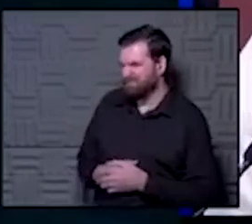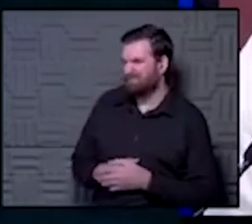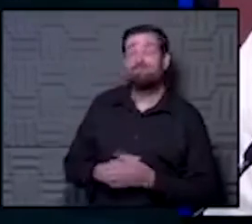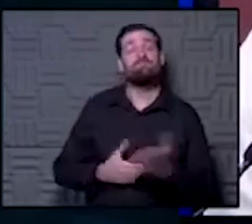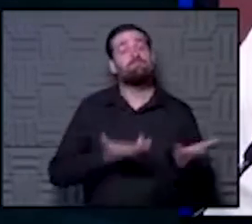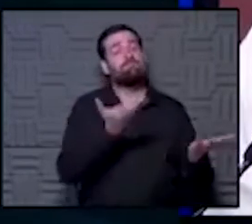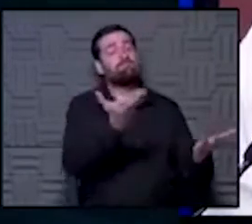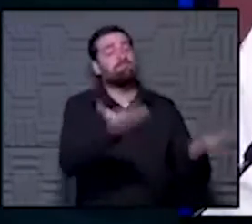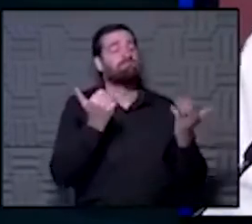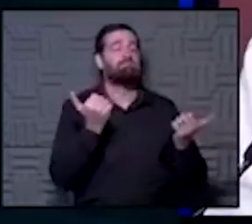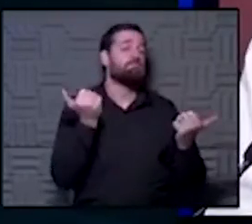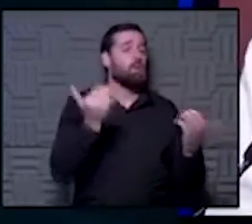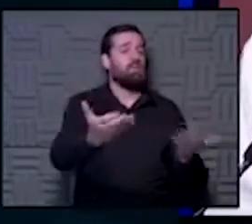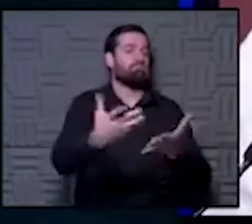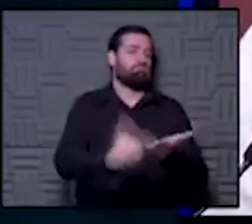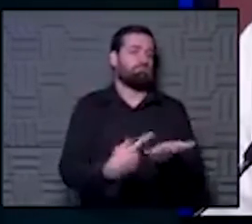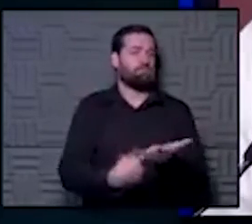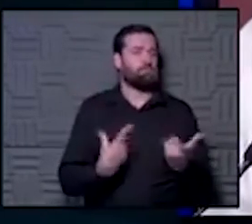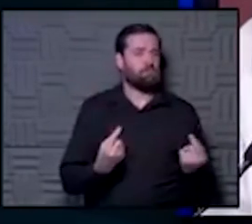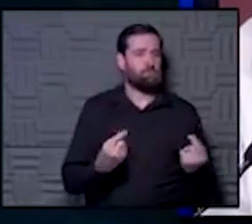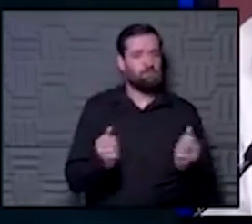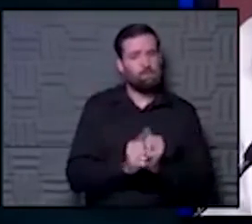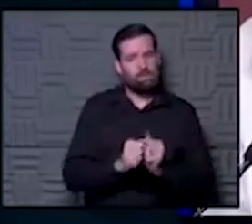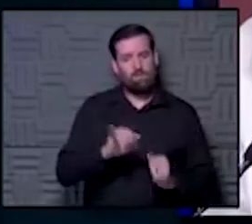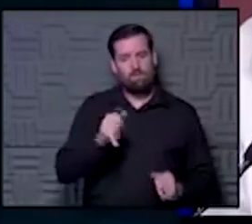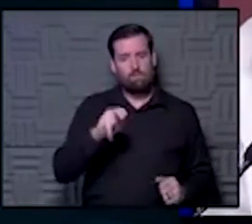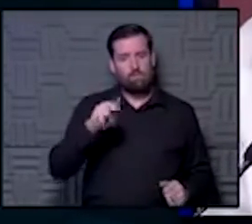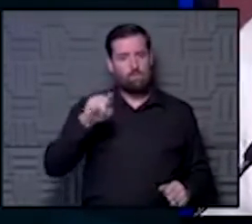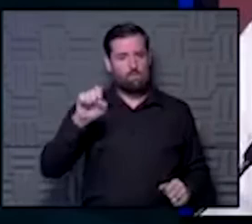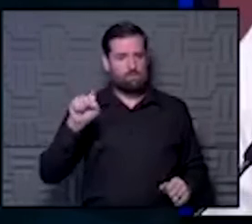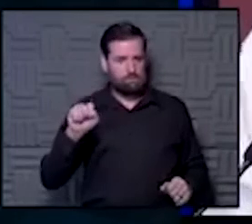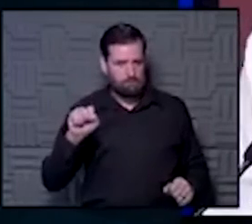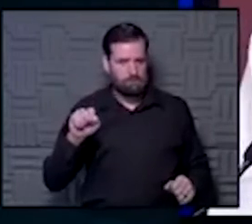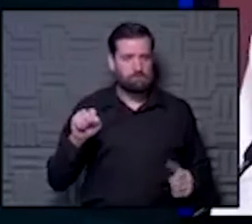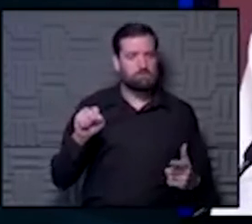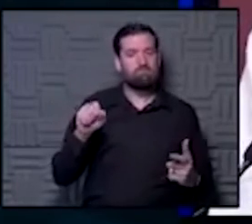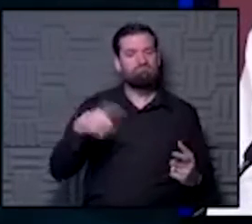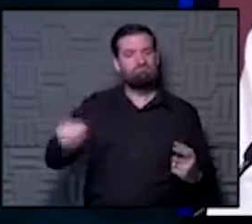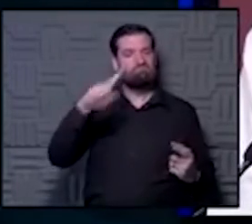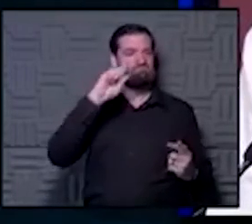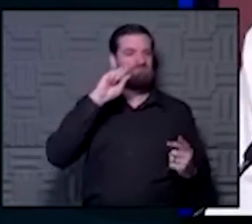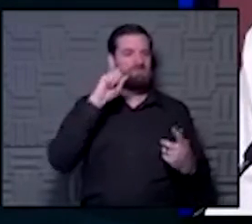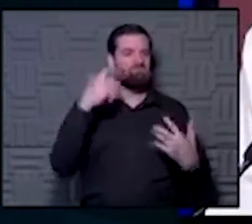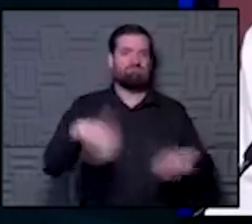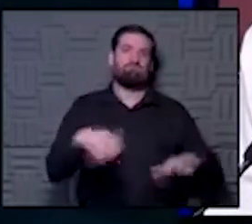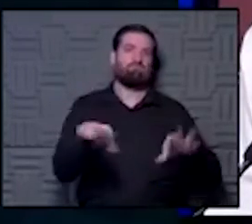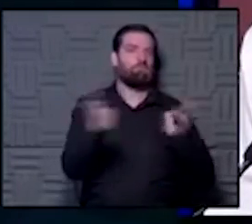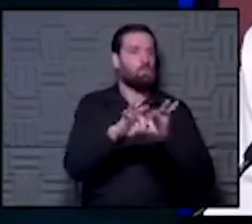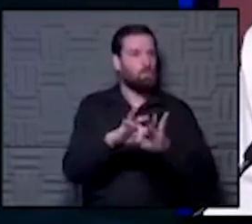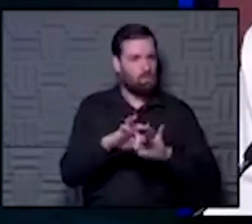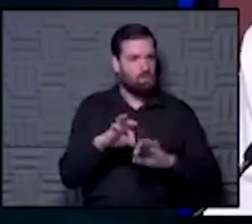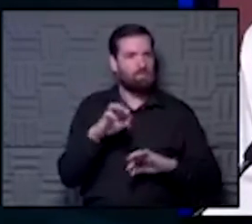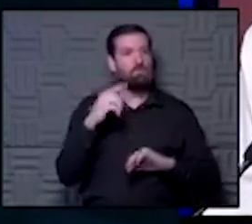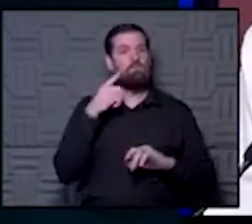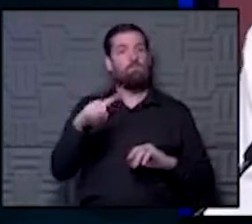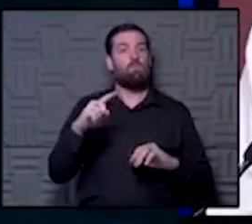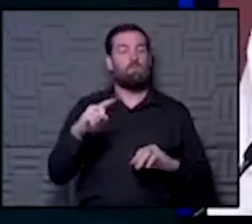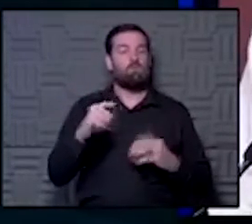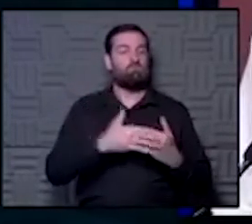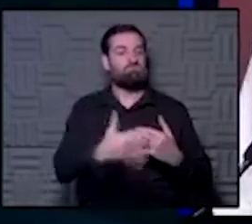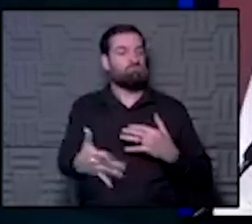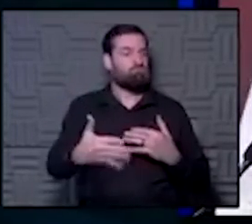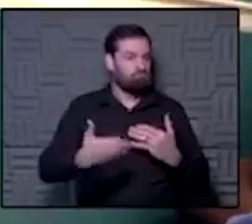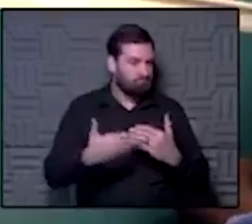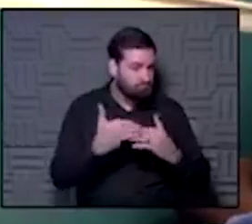Mariana, talk to us a little bit about what you do here with you to us and the things that you think are really important, especially for advancing Latino